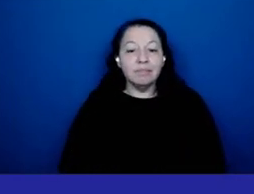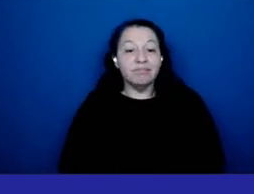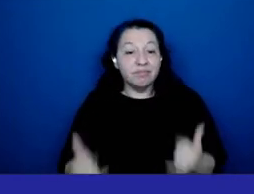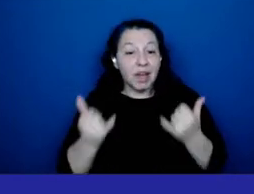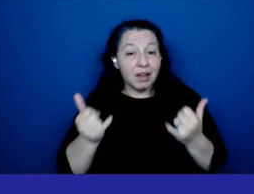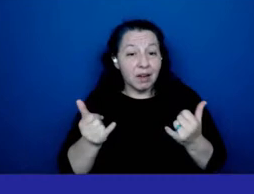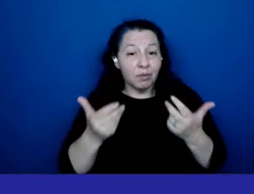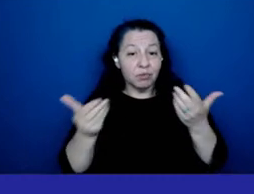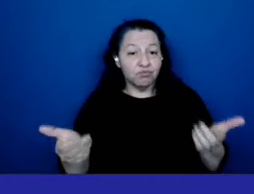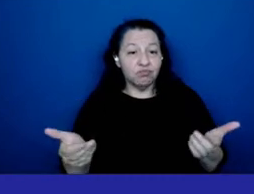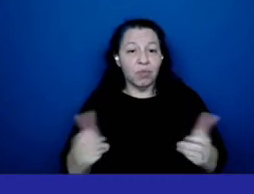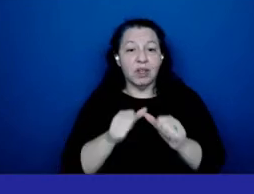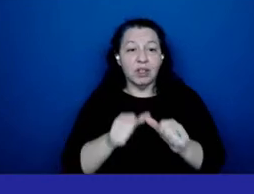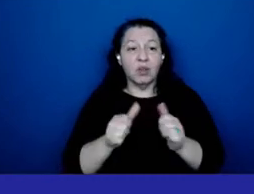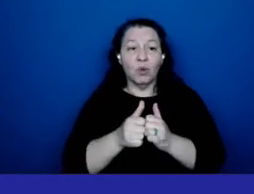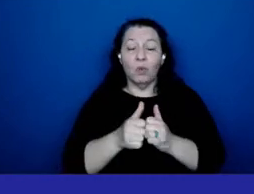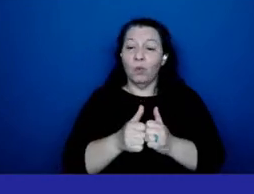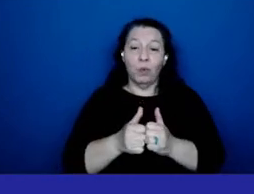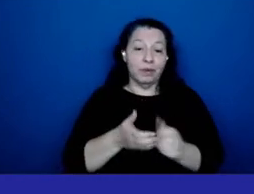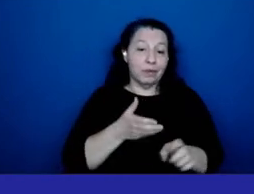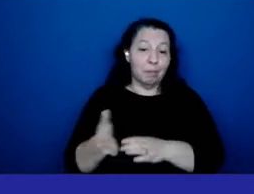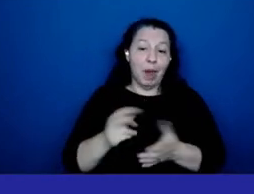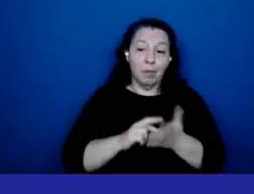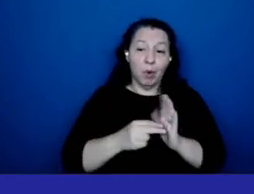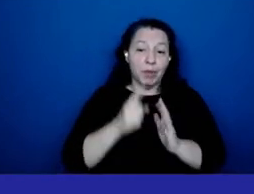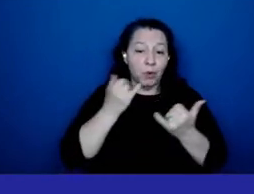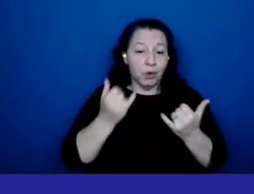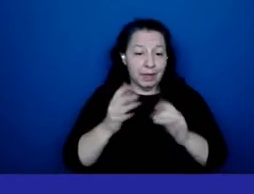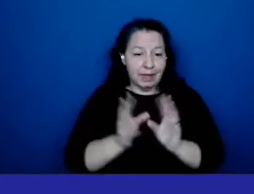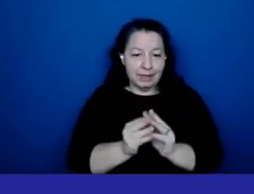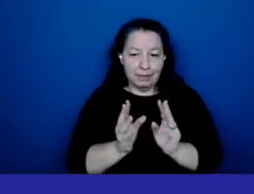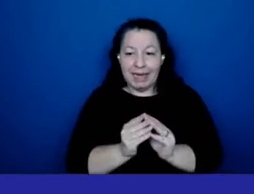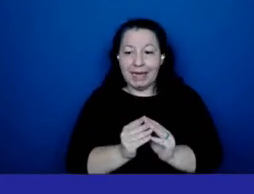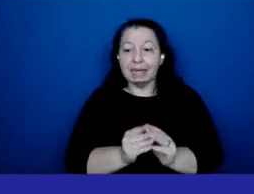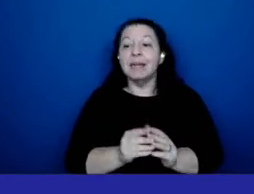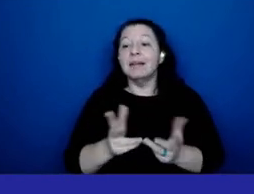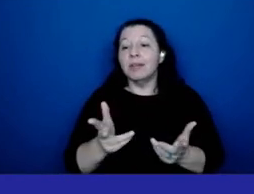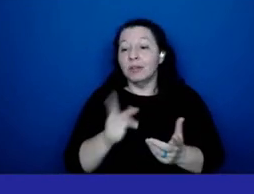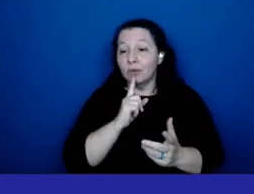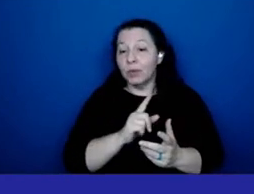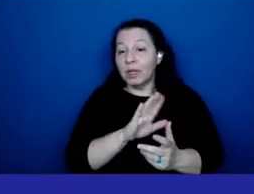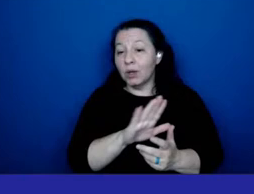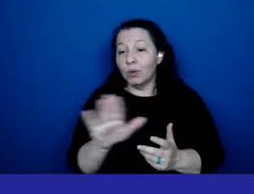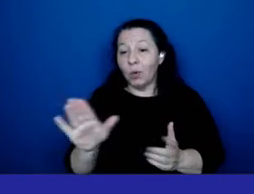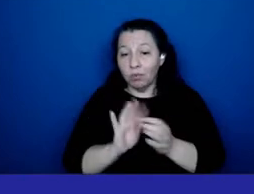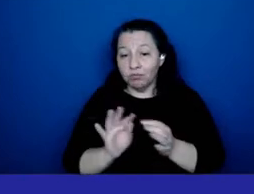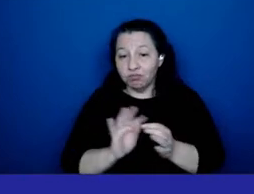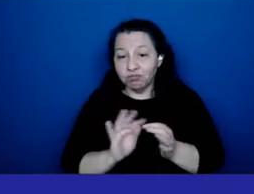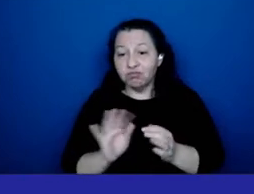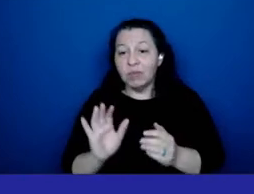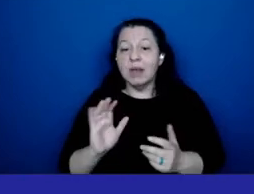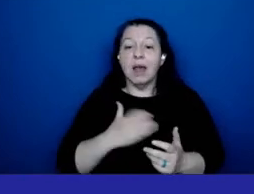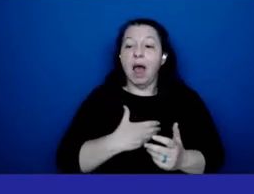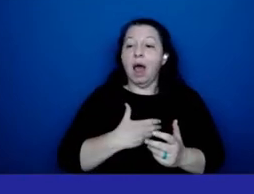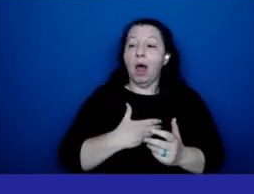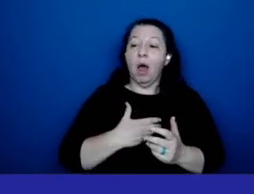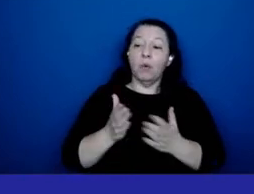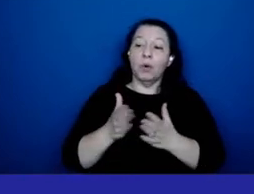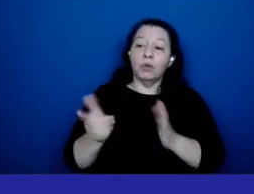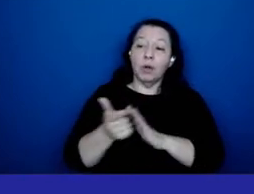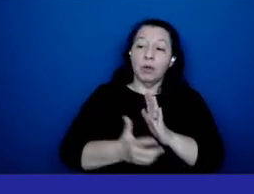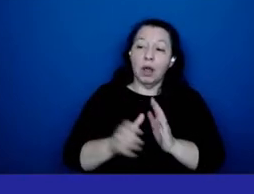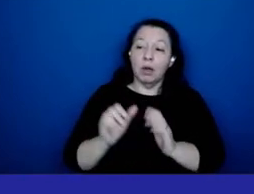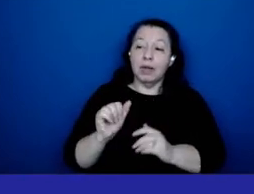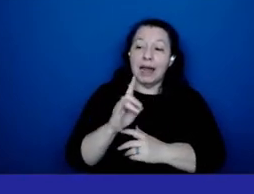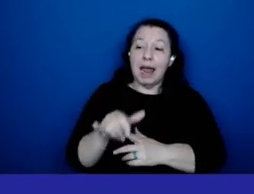to proceed to the main purpose of today's meeting which is hearing from all of you our general counsel andy cohen is going